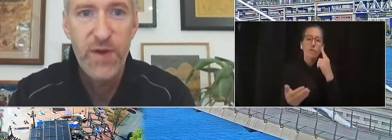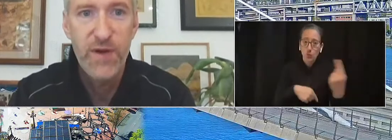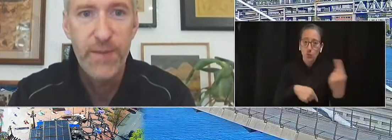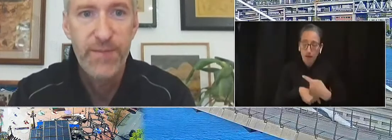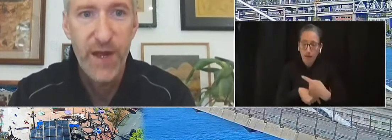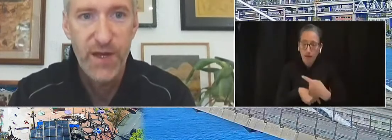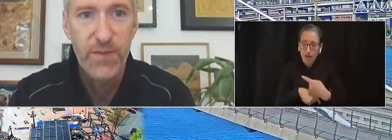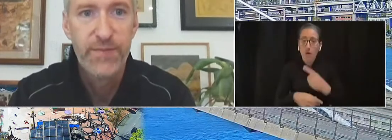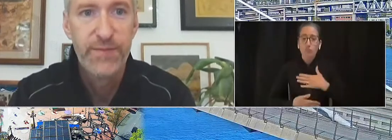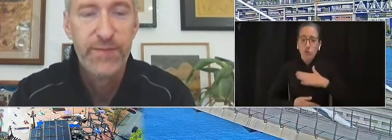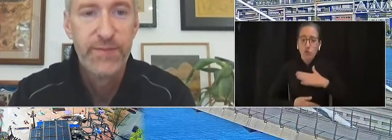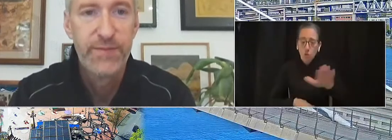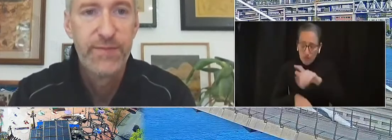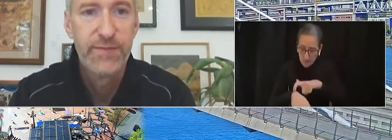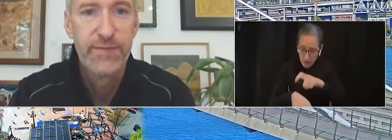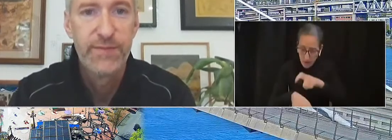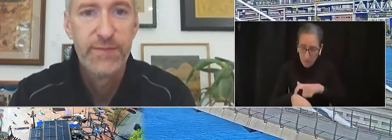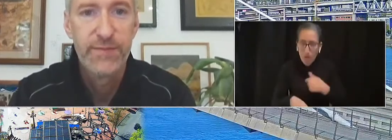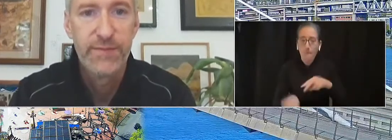from the community. Thank you.